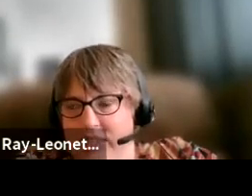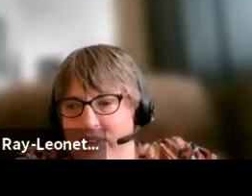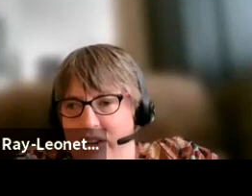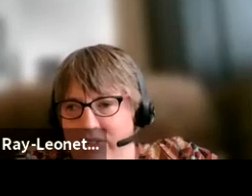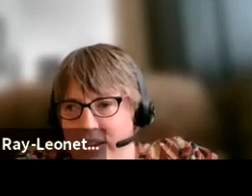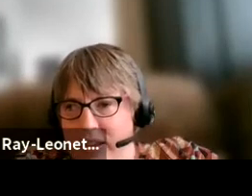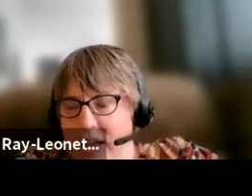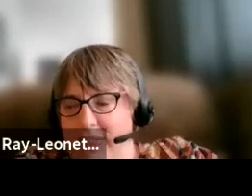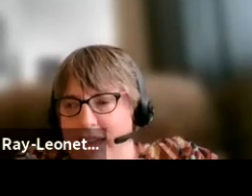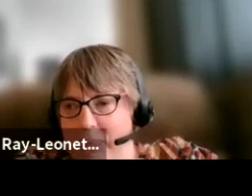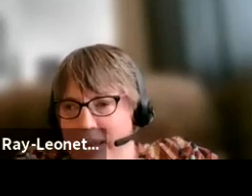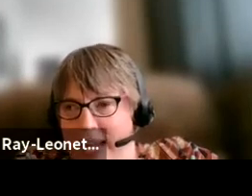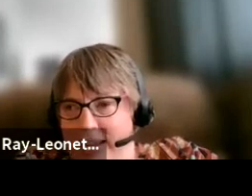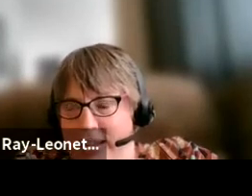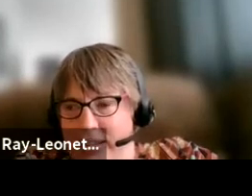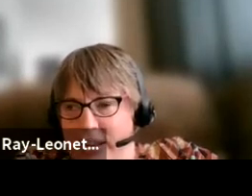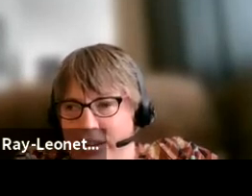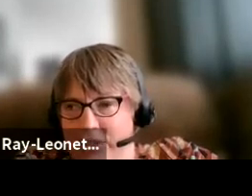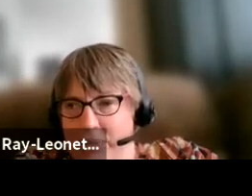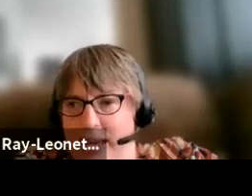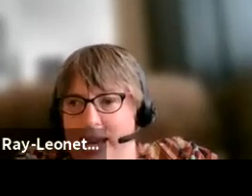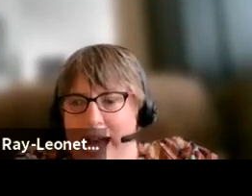that's